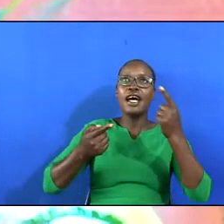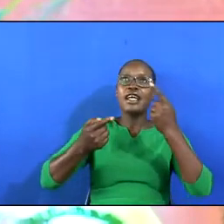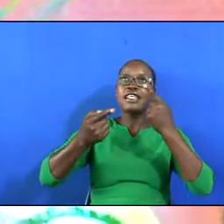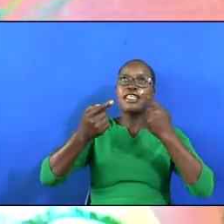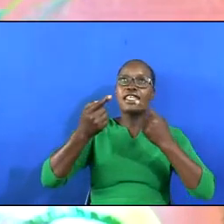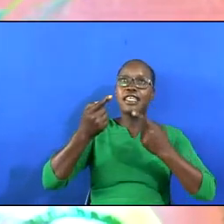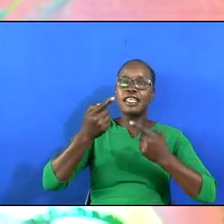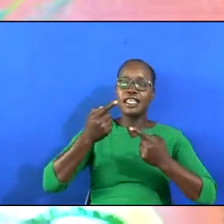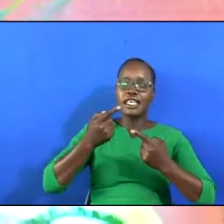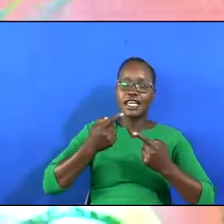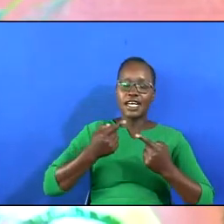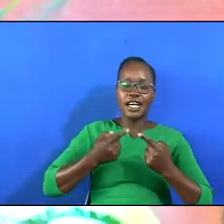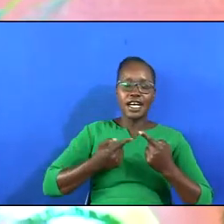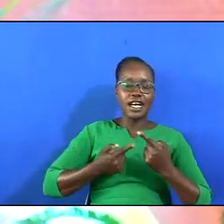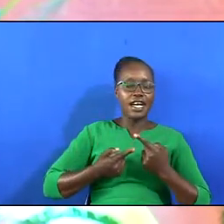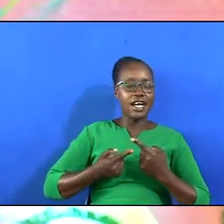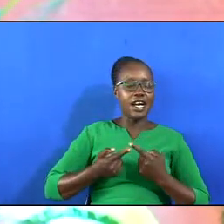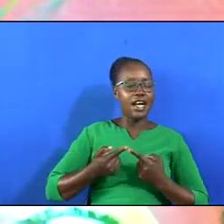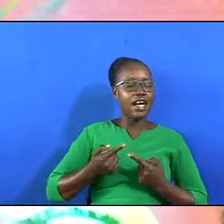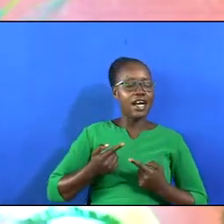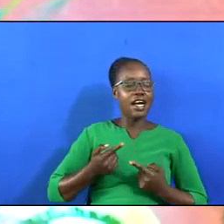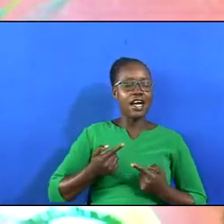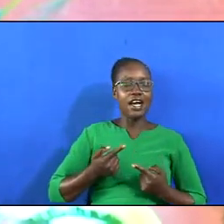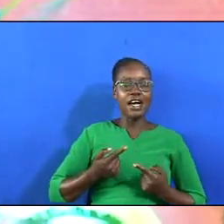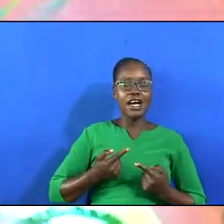become